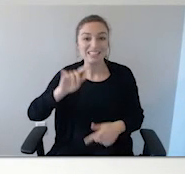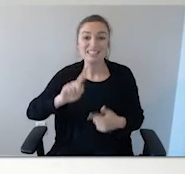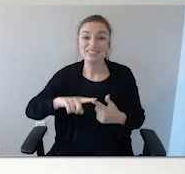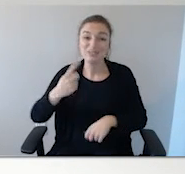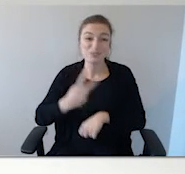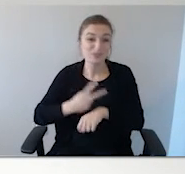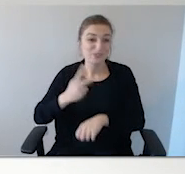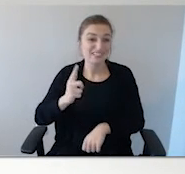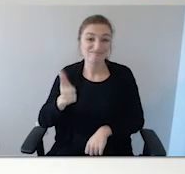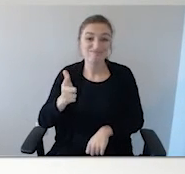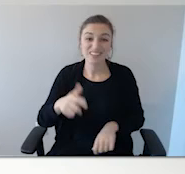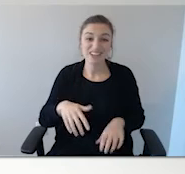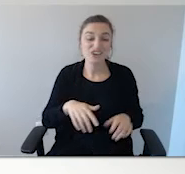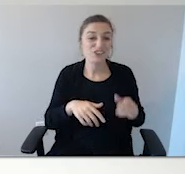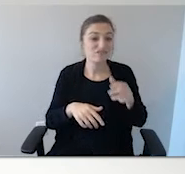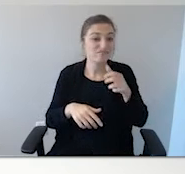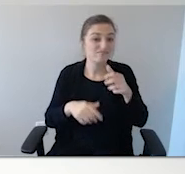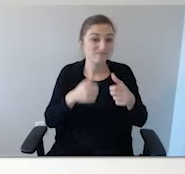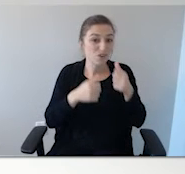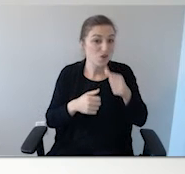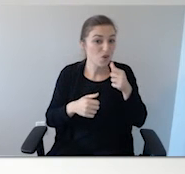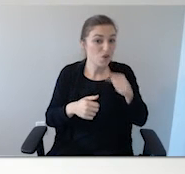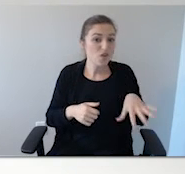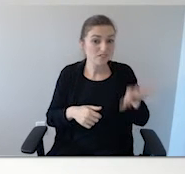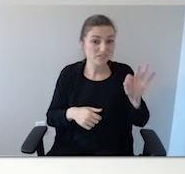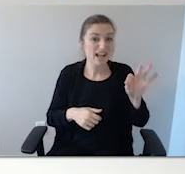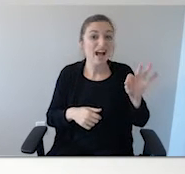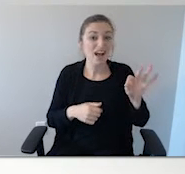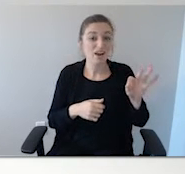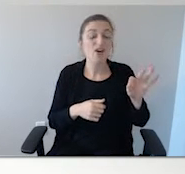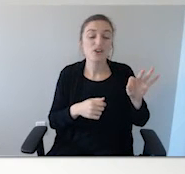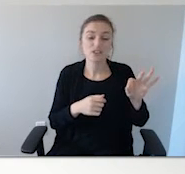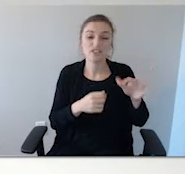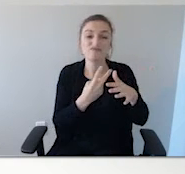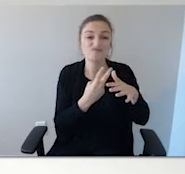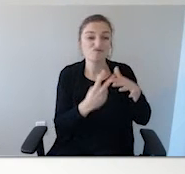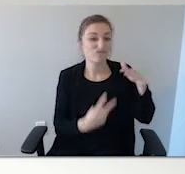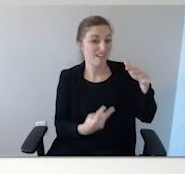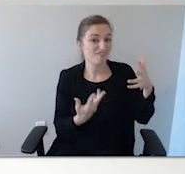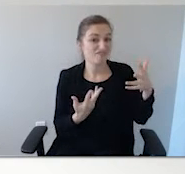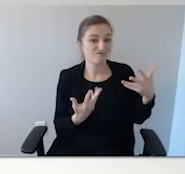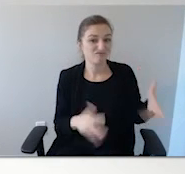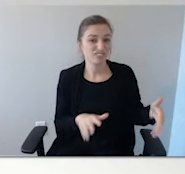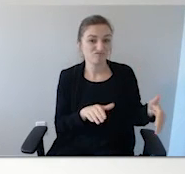later. She was recovered out of a pond as a result of drowning from her wandering.